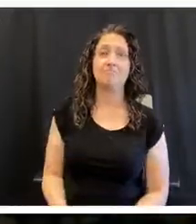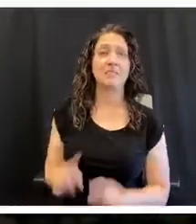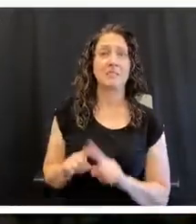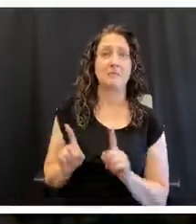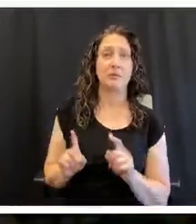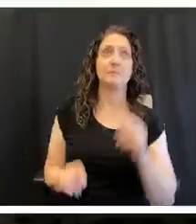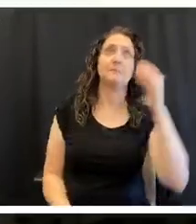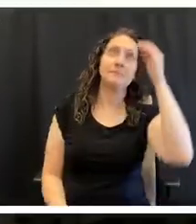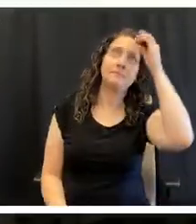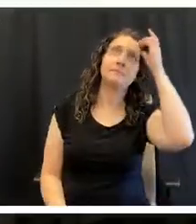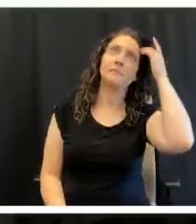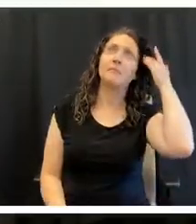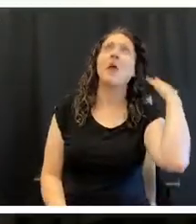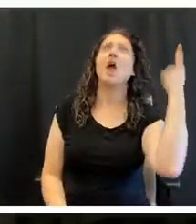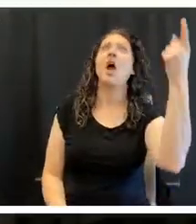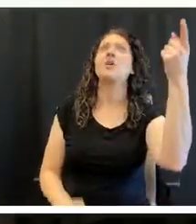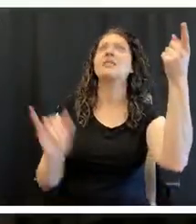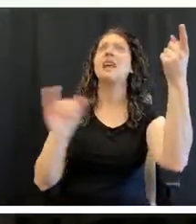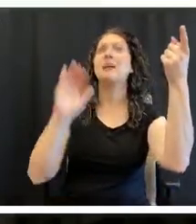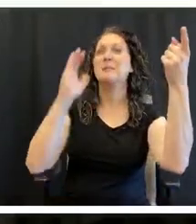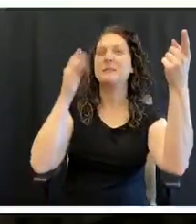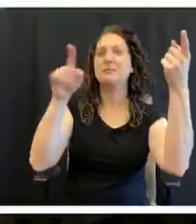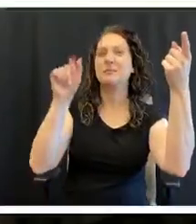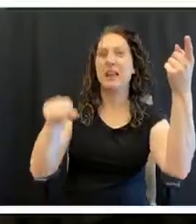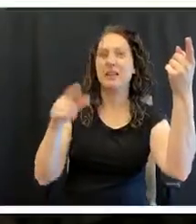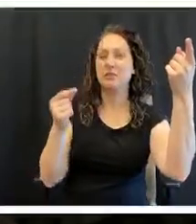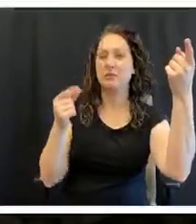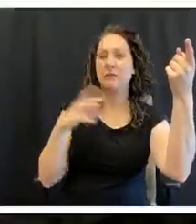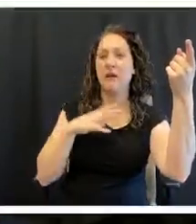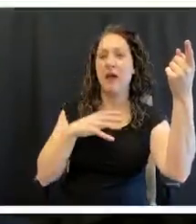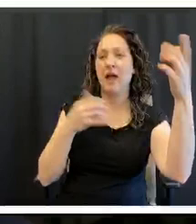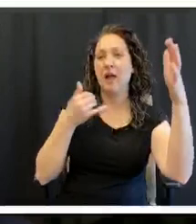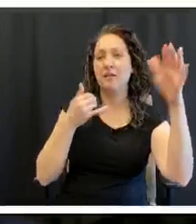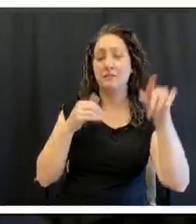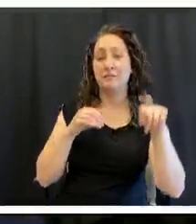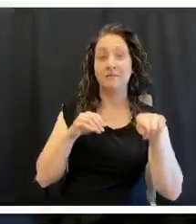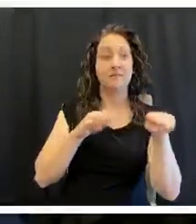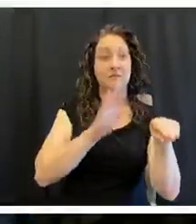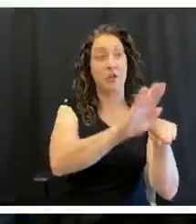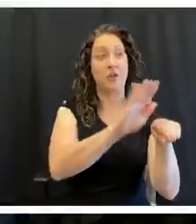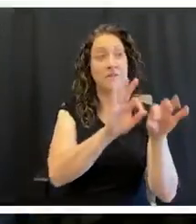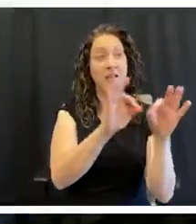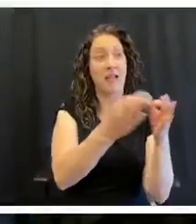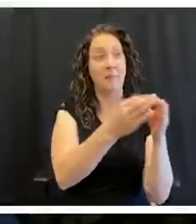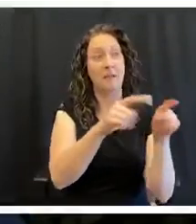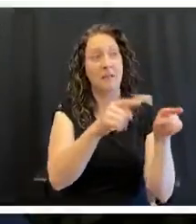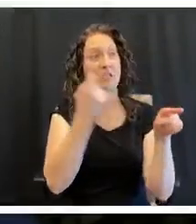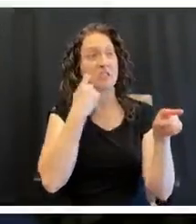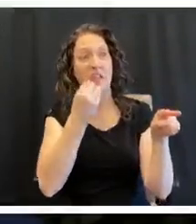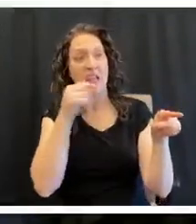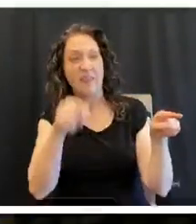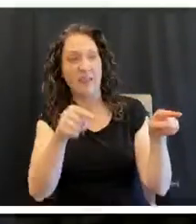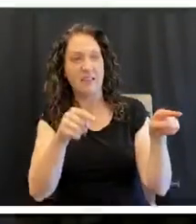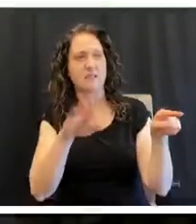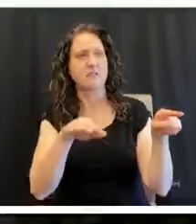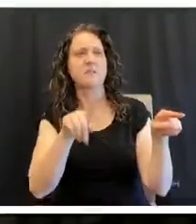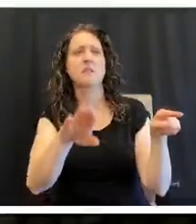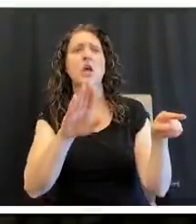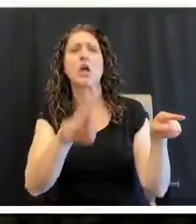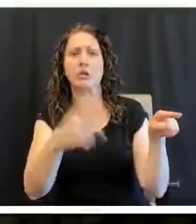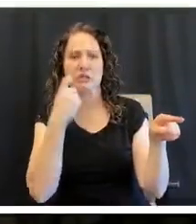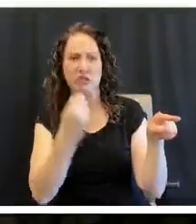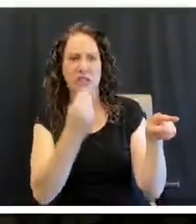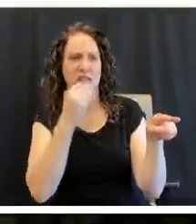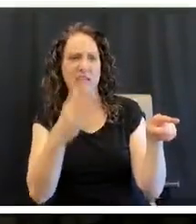Well, it sounds like, too, you could call one of the family members and say, hey, how was that? You know, was it too salty? Was it overcooked? Well,